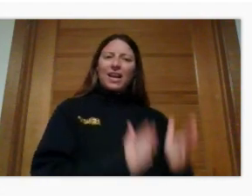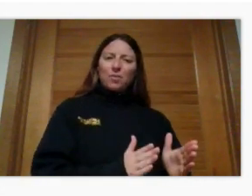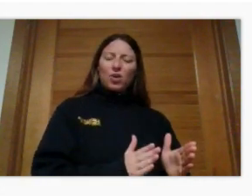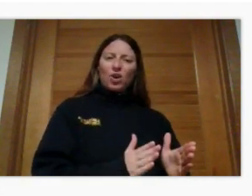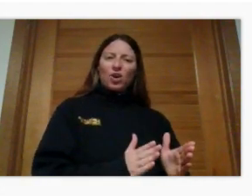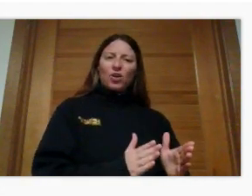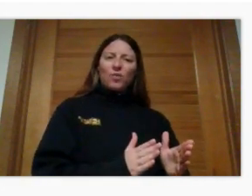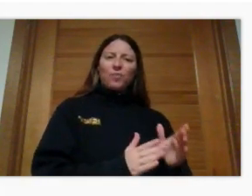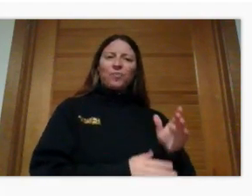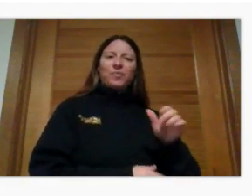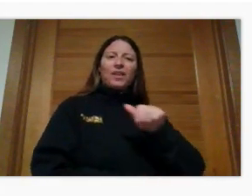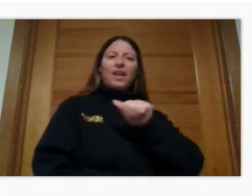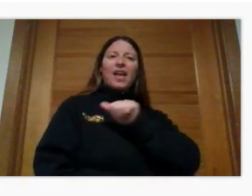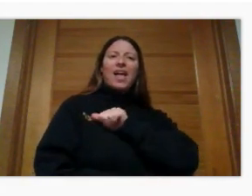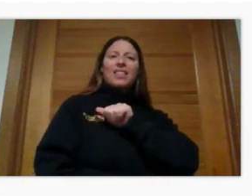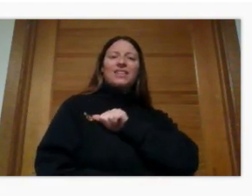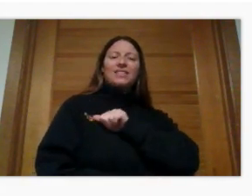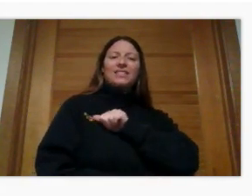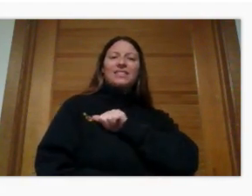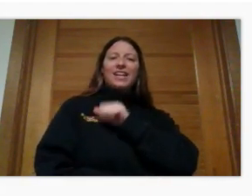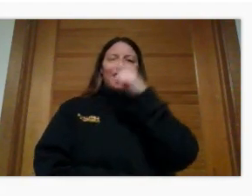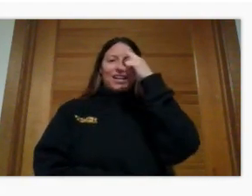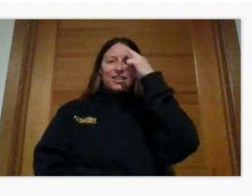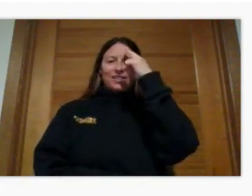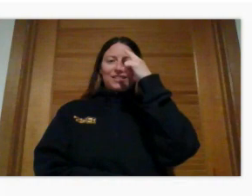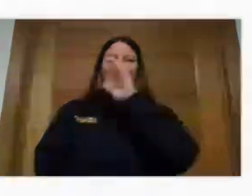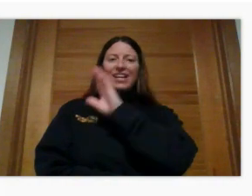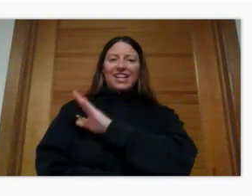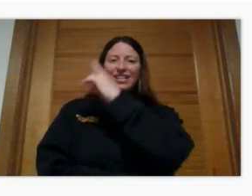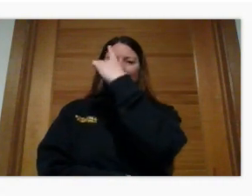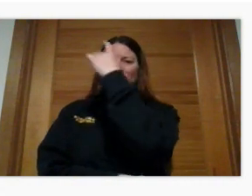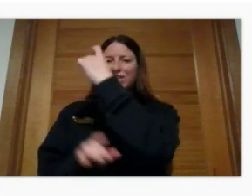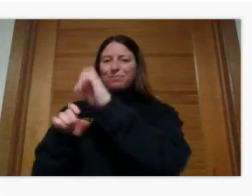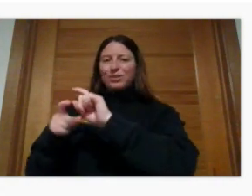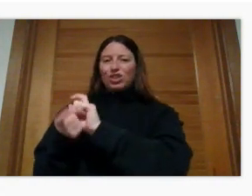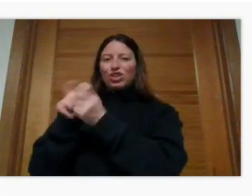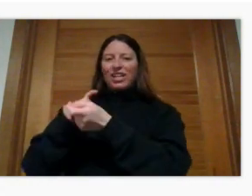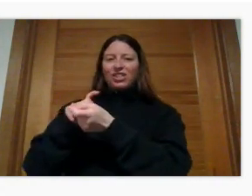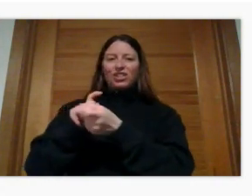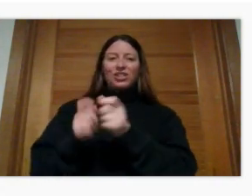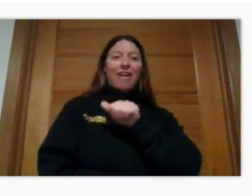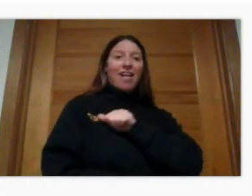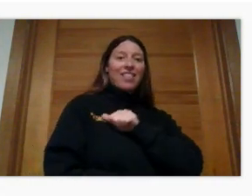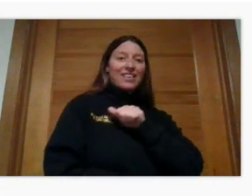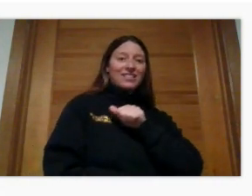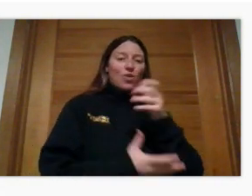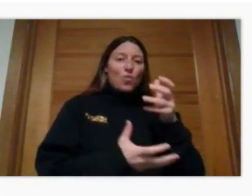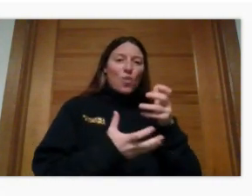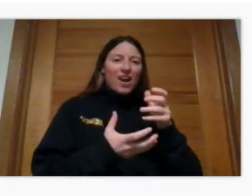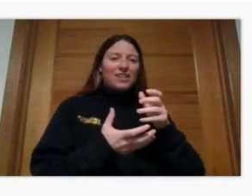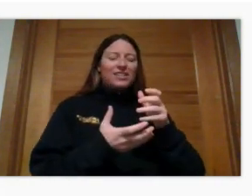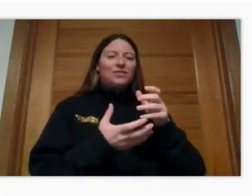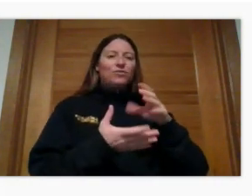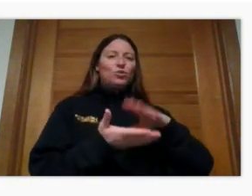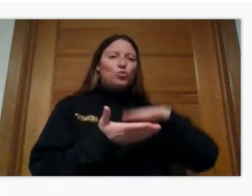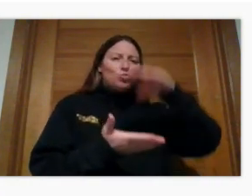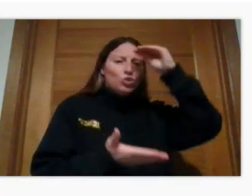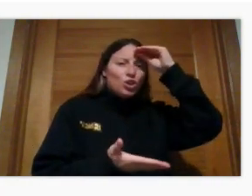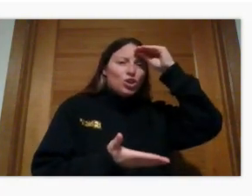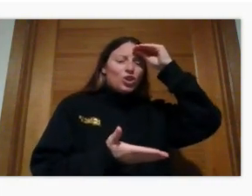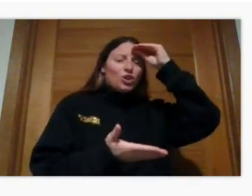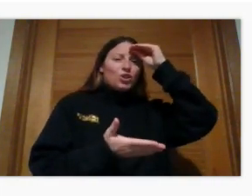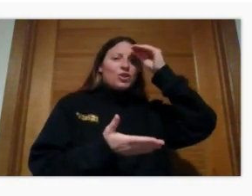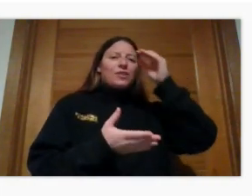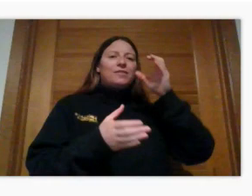-door neighbor, Alice Cogswell. She just had a dream to learn, to make friends, and to have fun in communicating with her